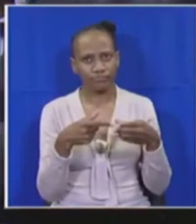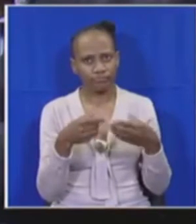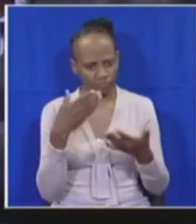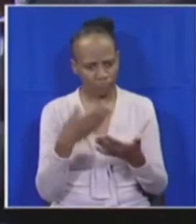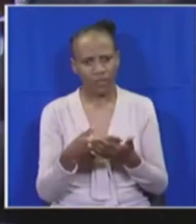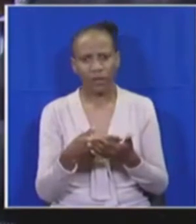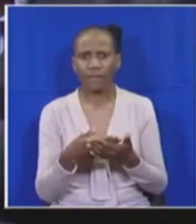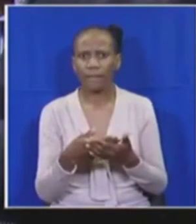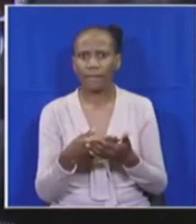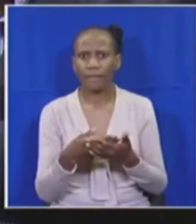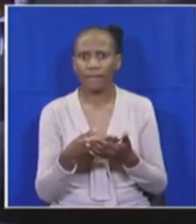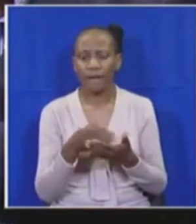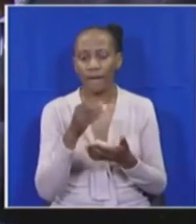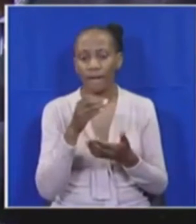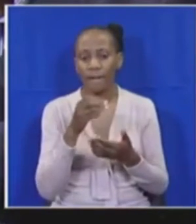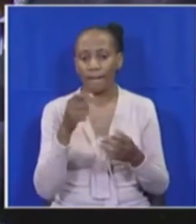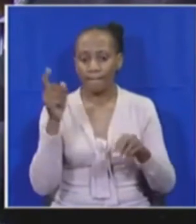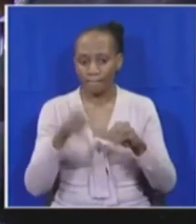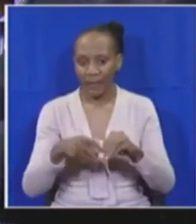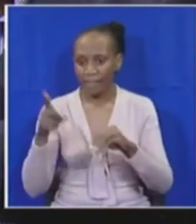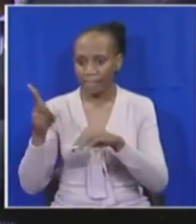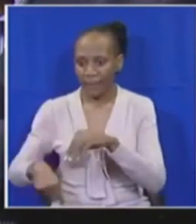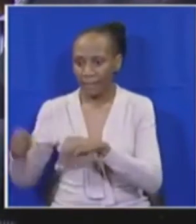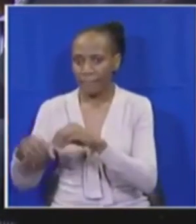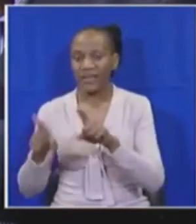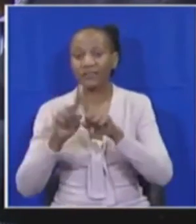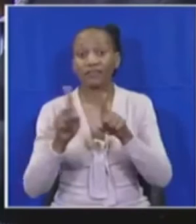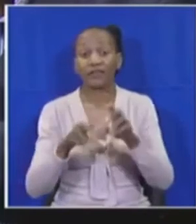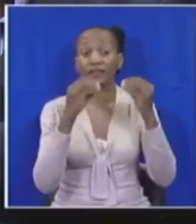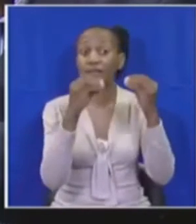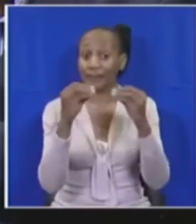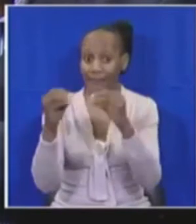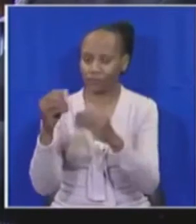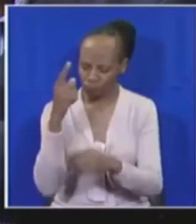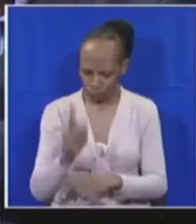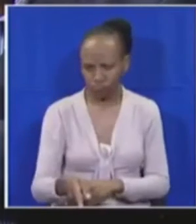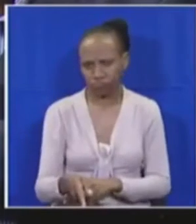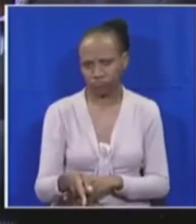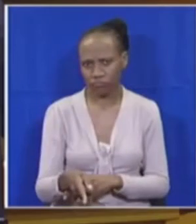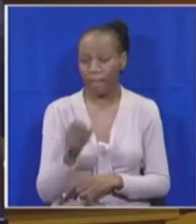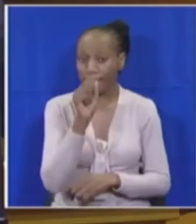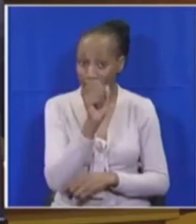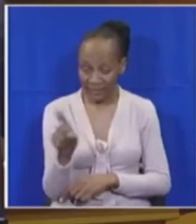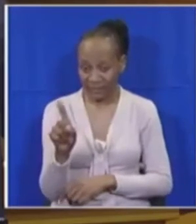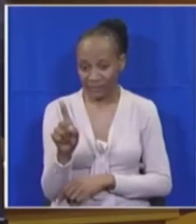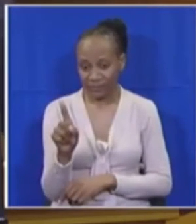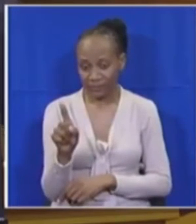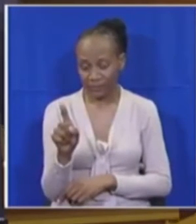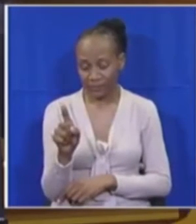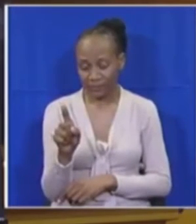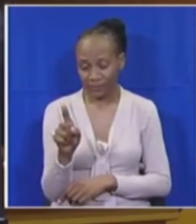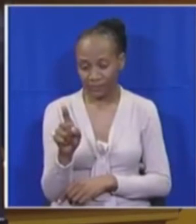on companies, but the impact